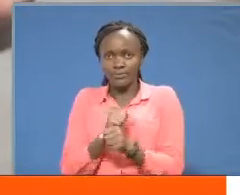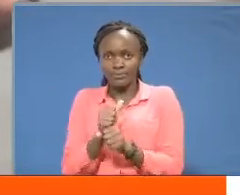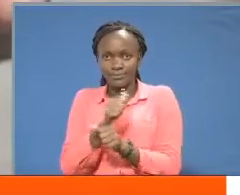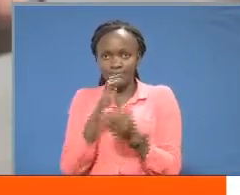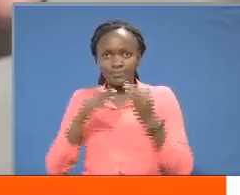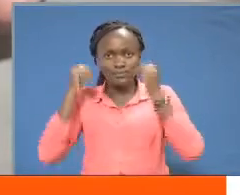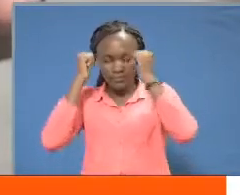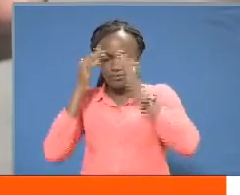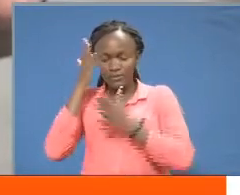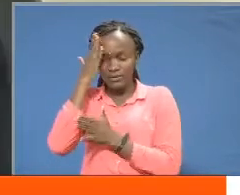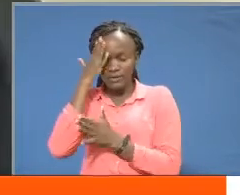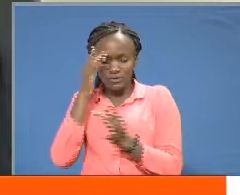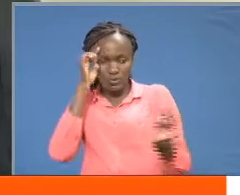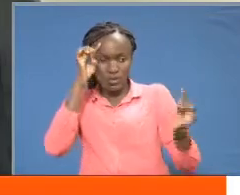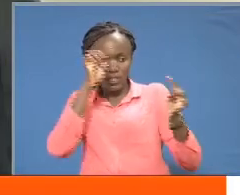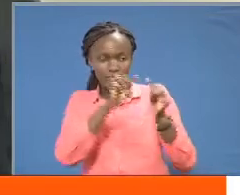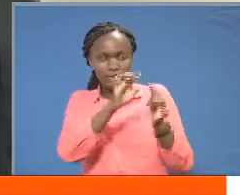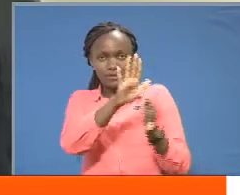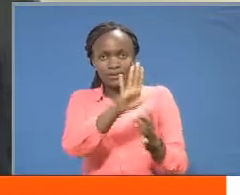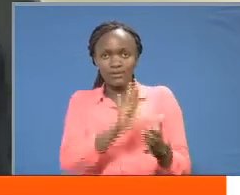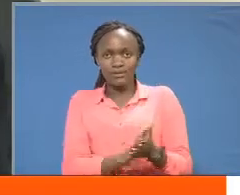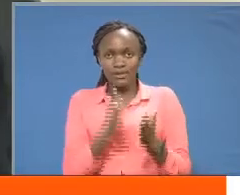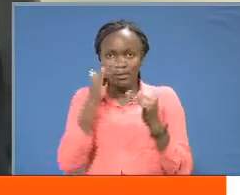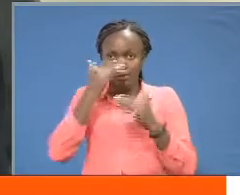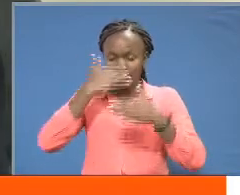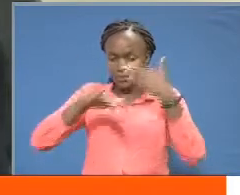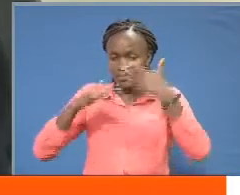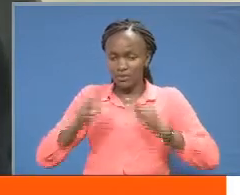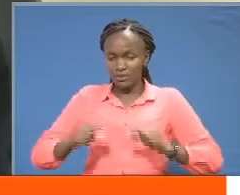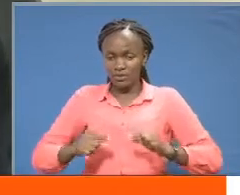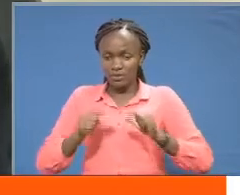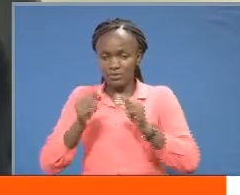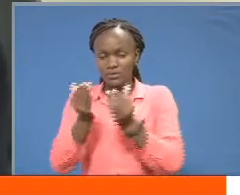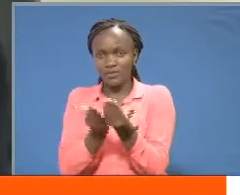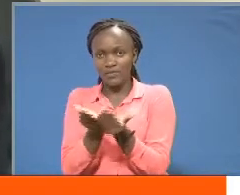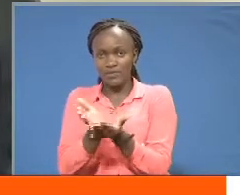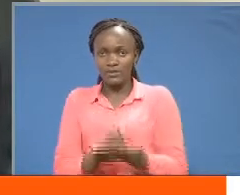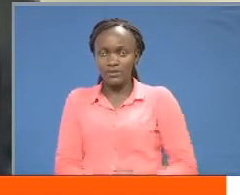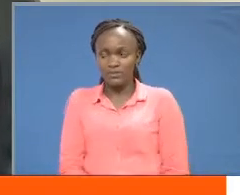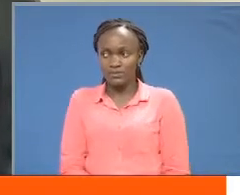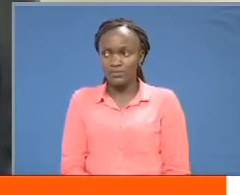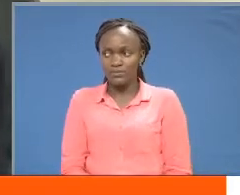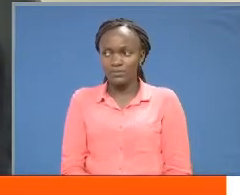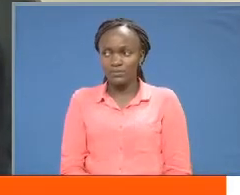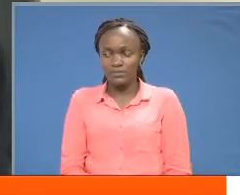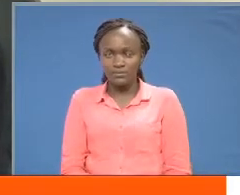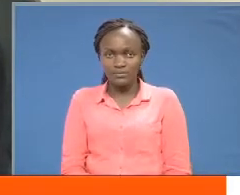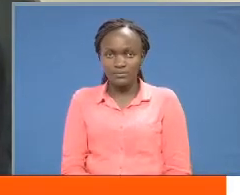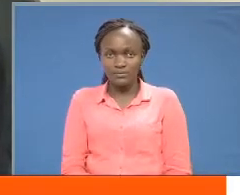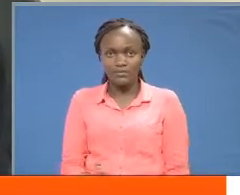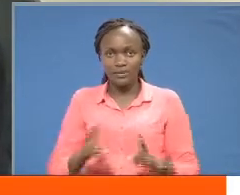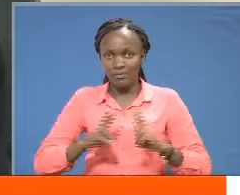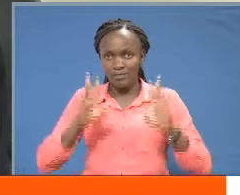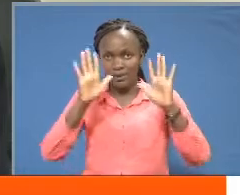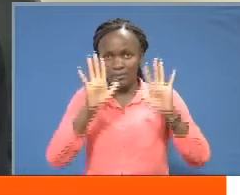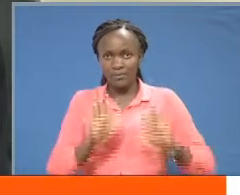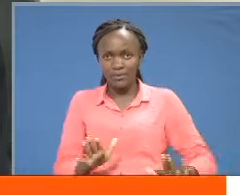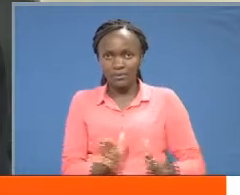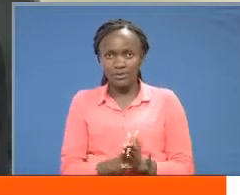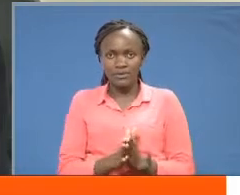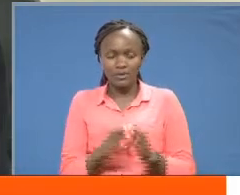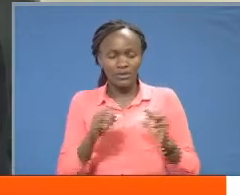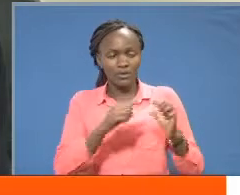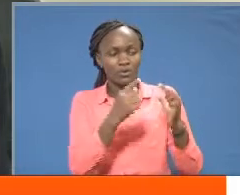realize their dreams university funding service that is a very very important body